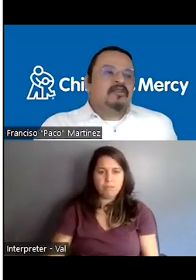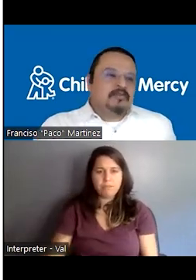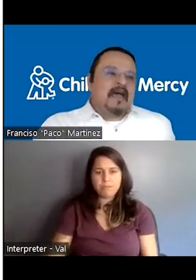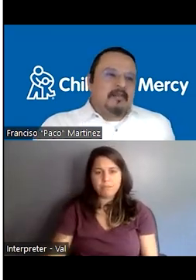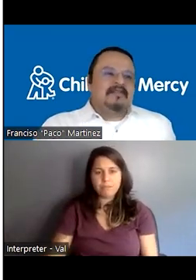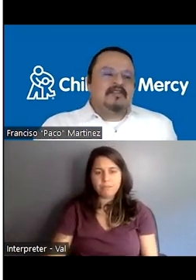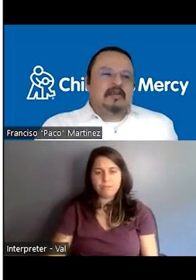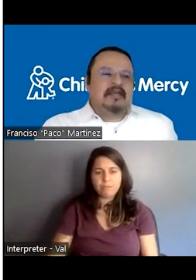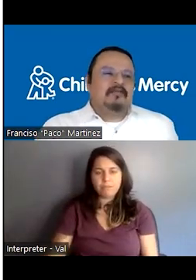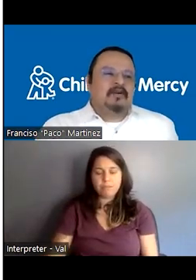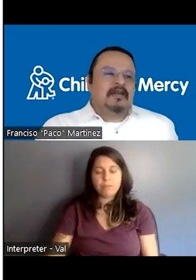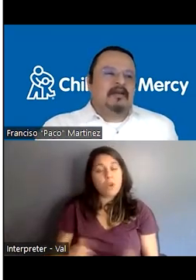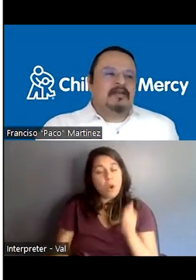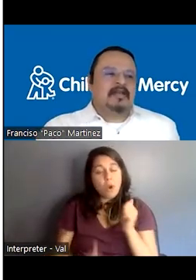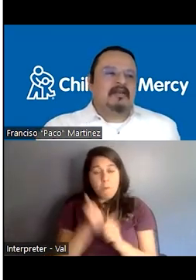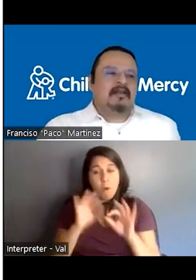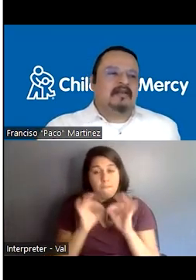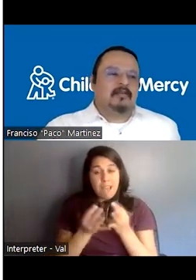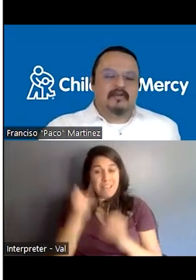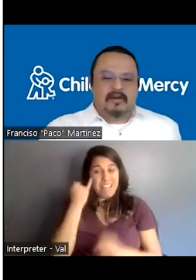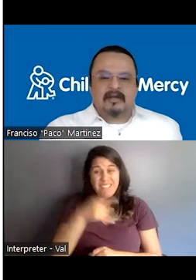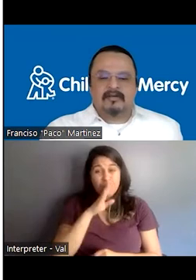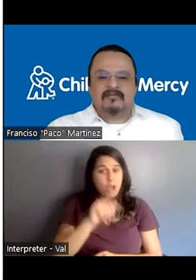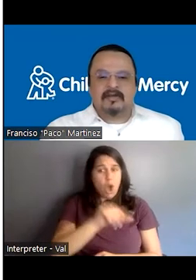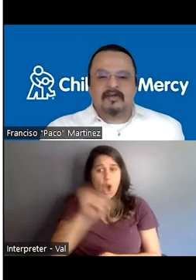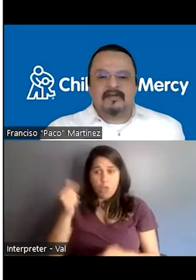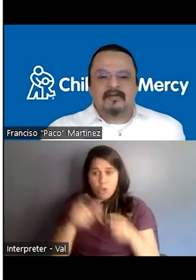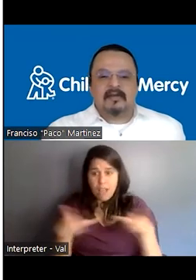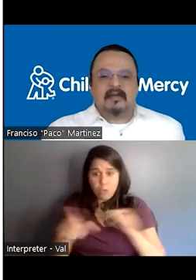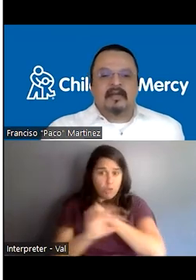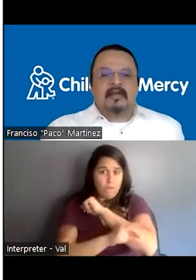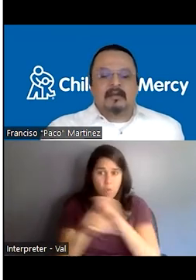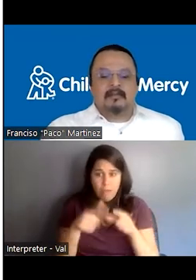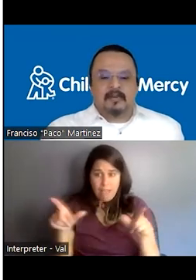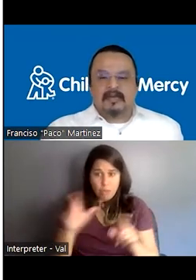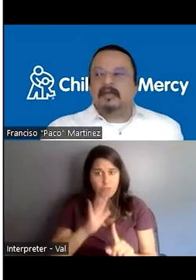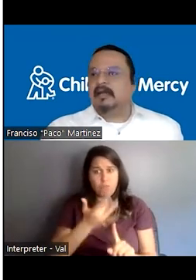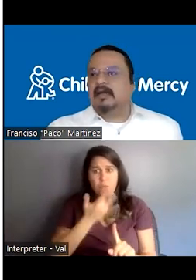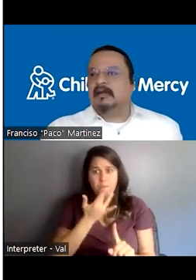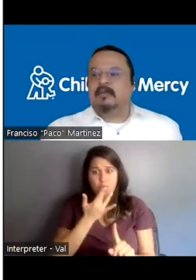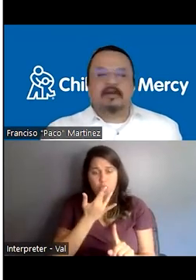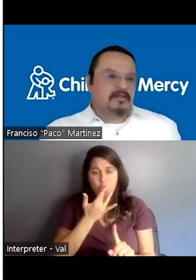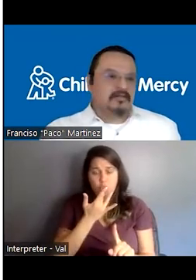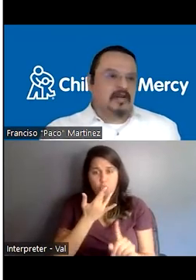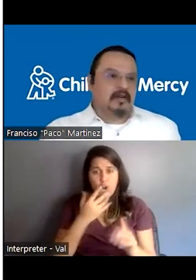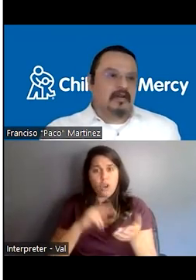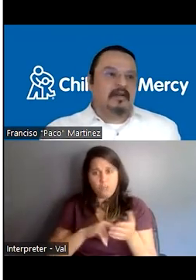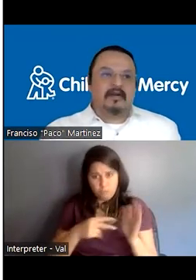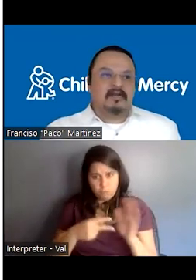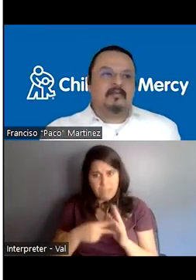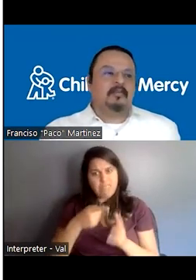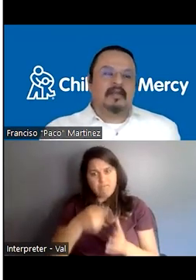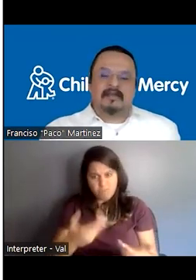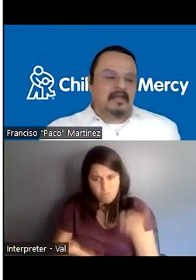Most families that speak a foreign language and is their preferred language of service bring, uh, immigration trauma.